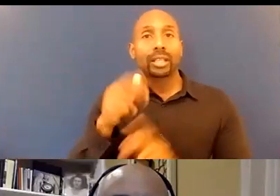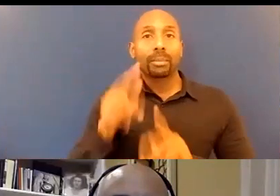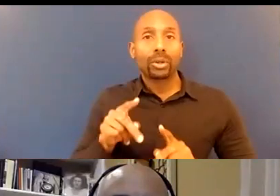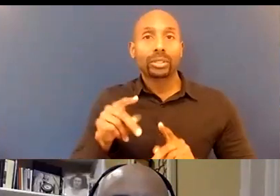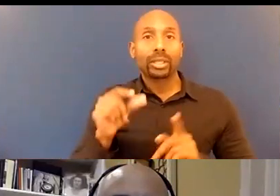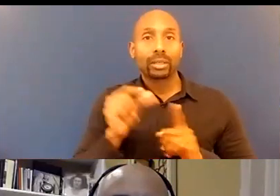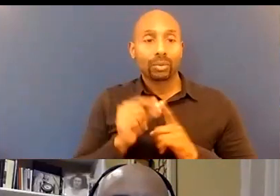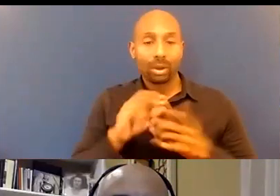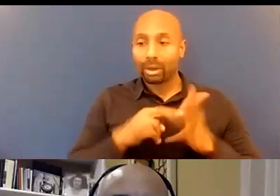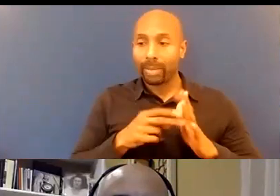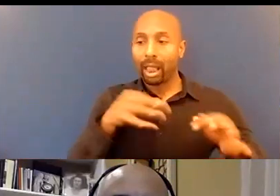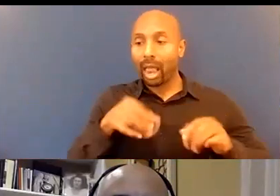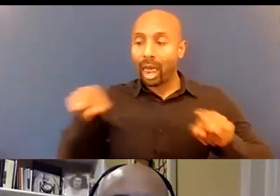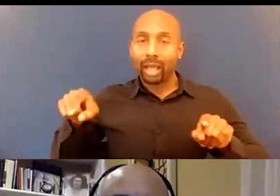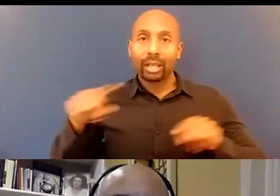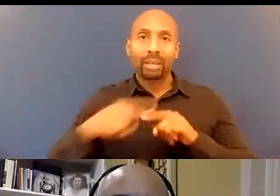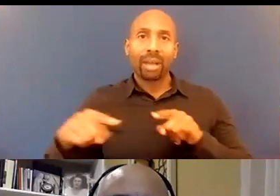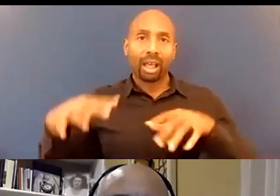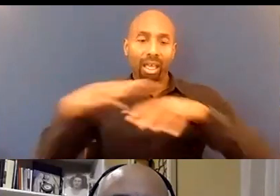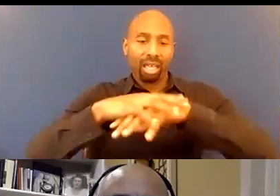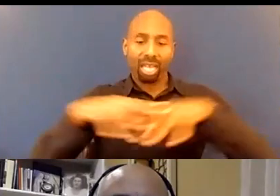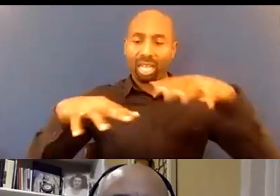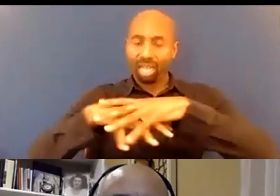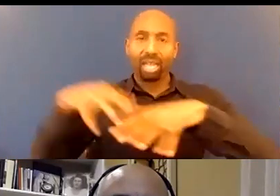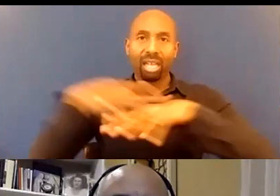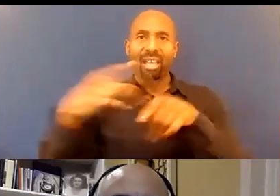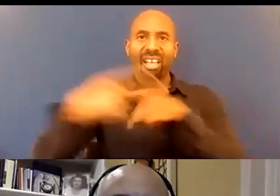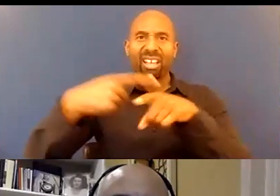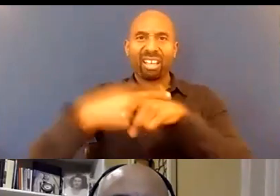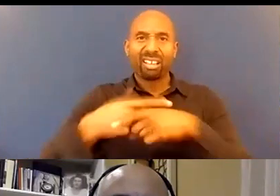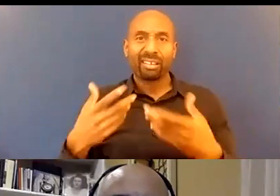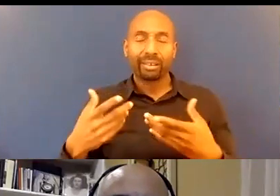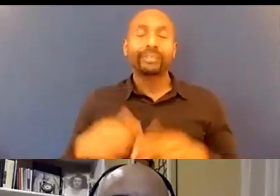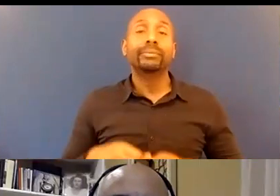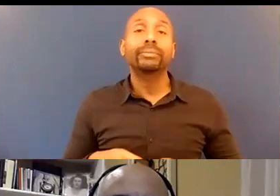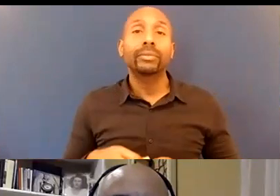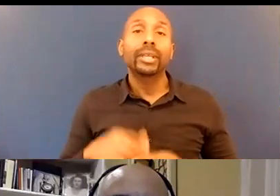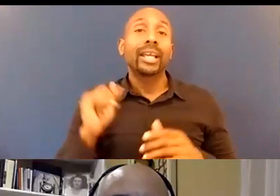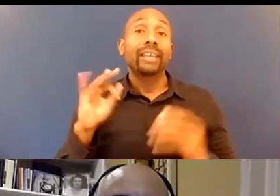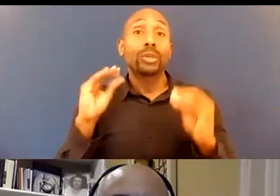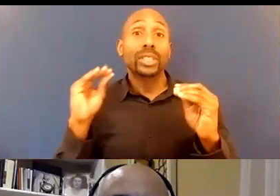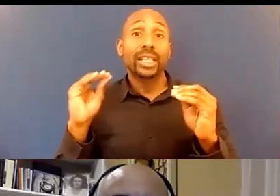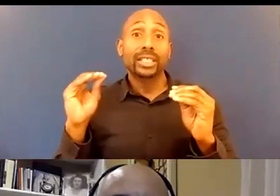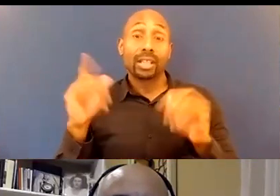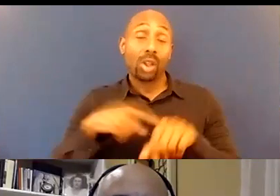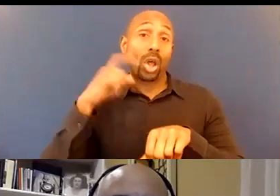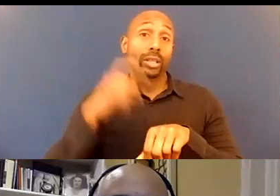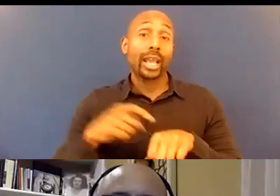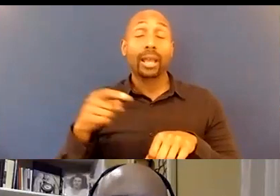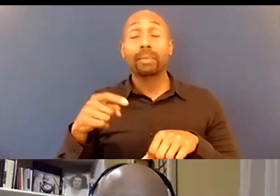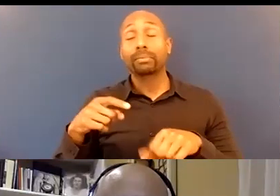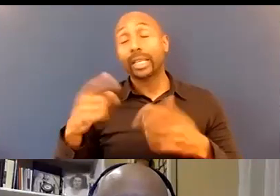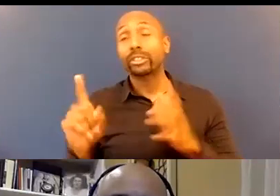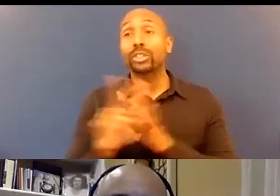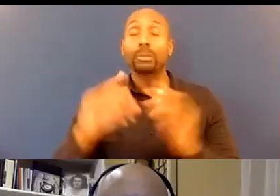you know if you teach this in law enforcement long enough if you come in and say something that's anti or something is biased automatically officers are